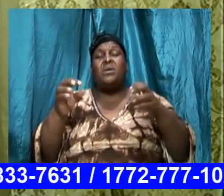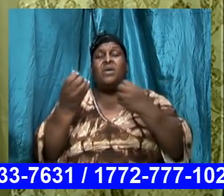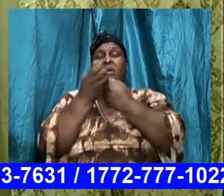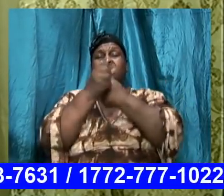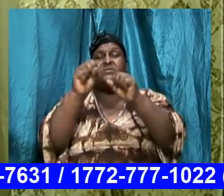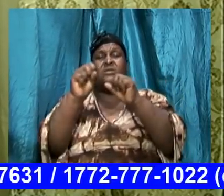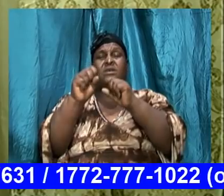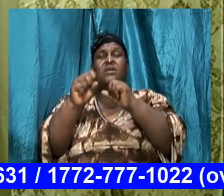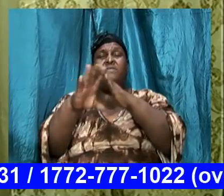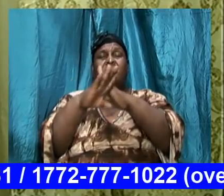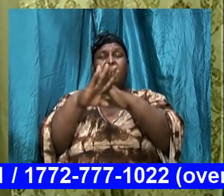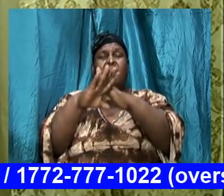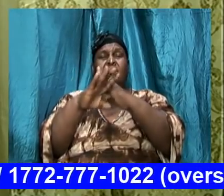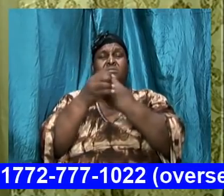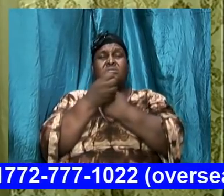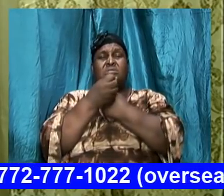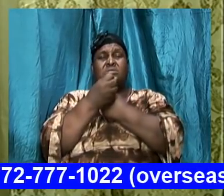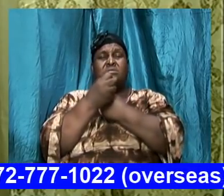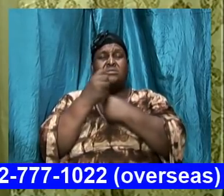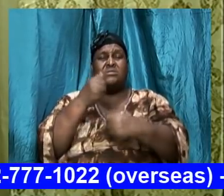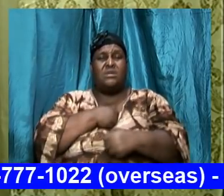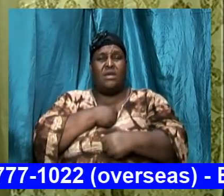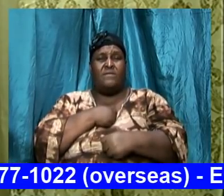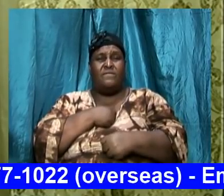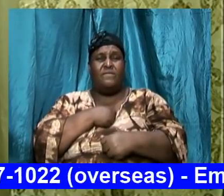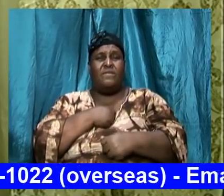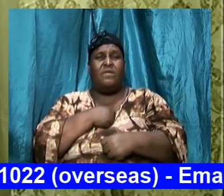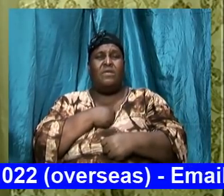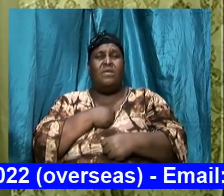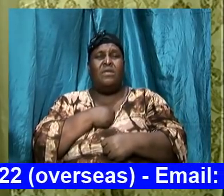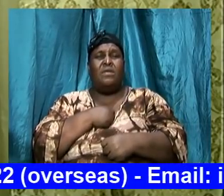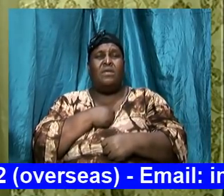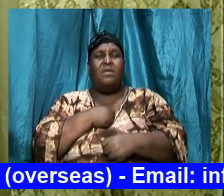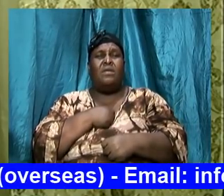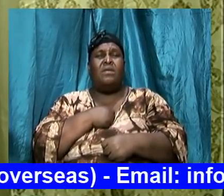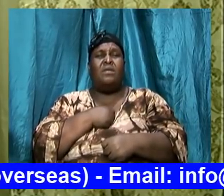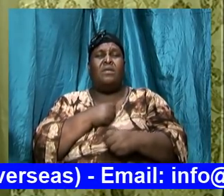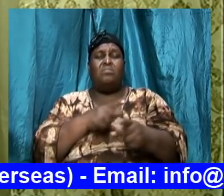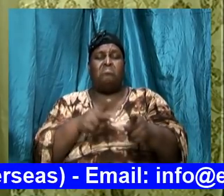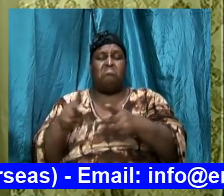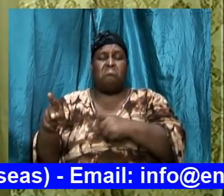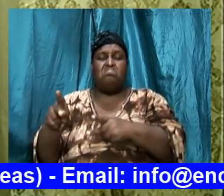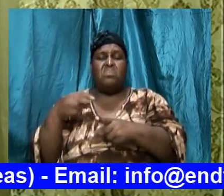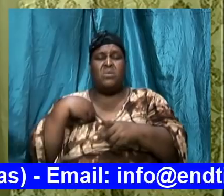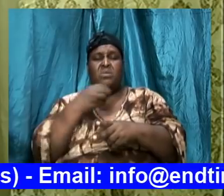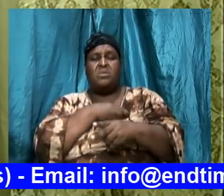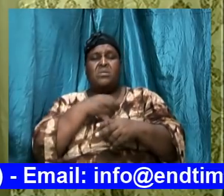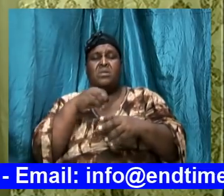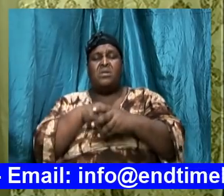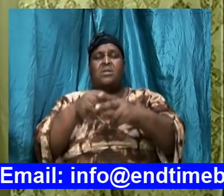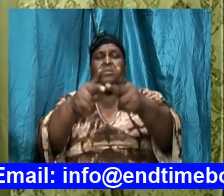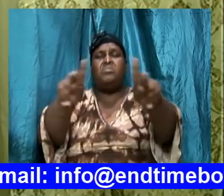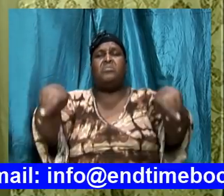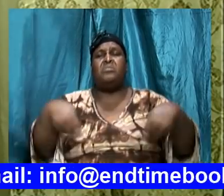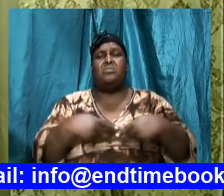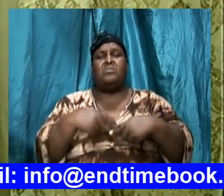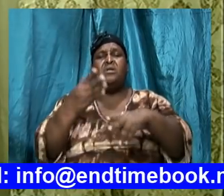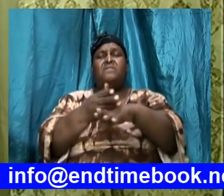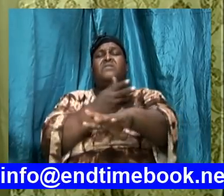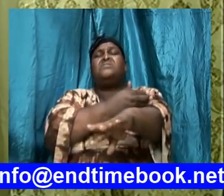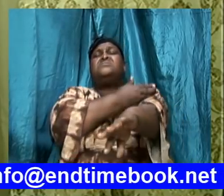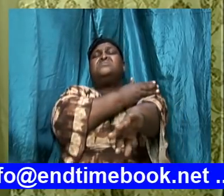against being run over by Satan the adversary it puts us in a position to advance